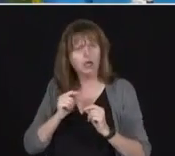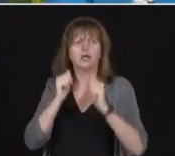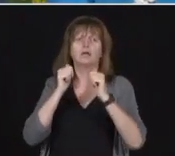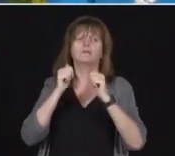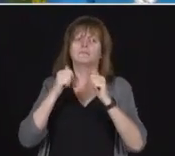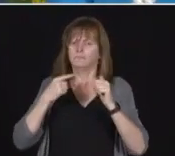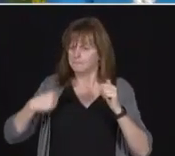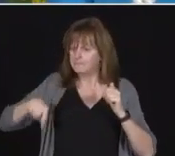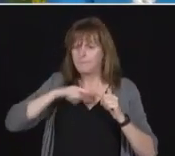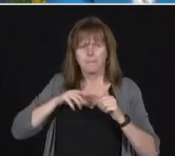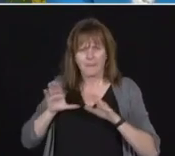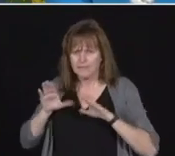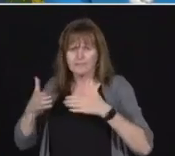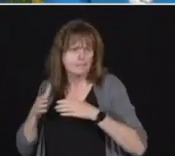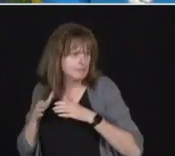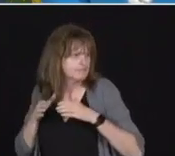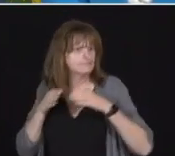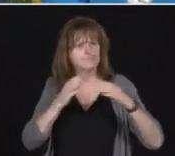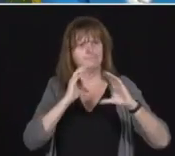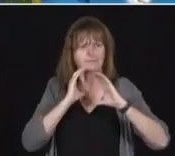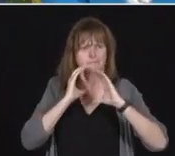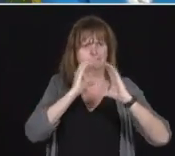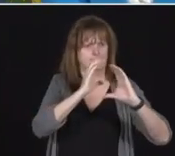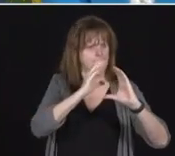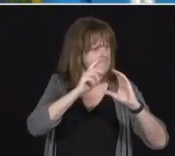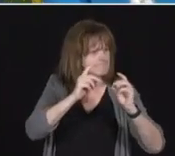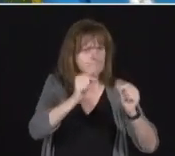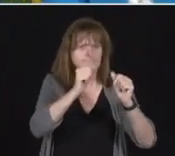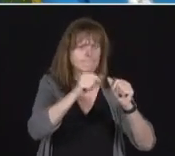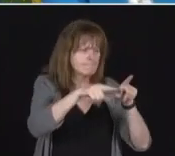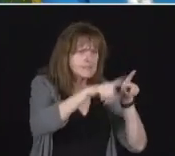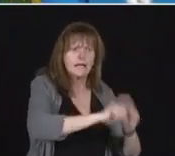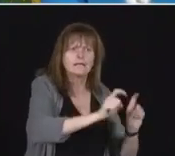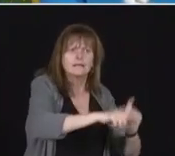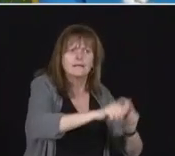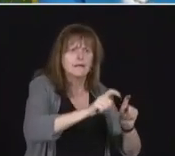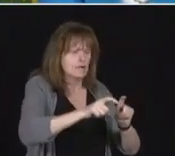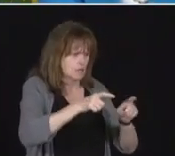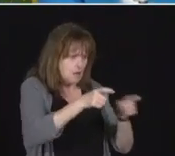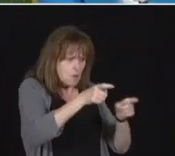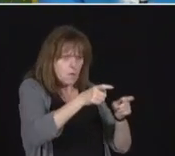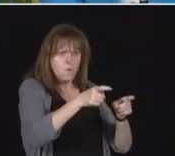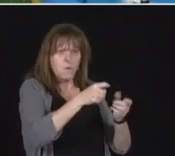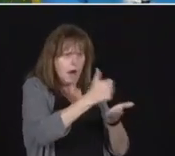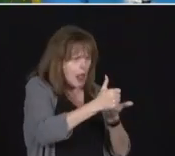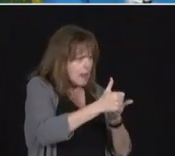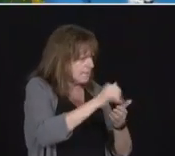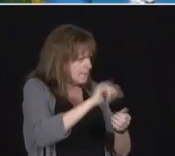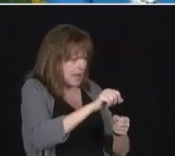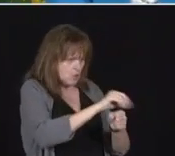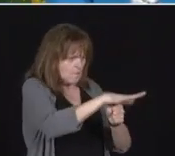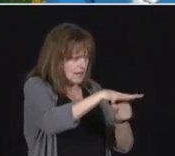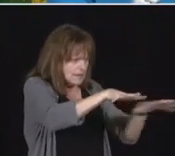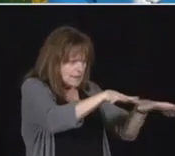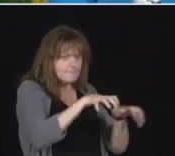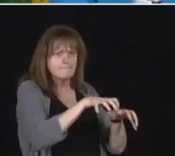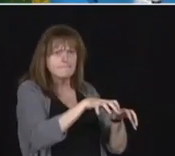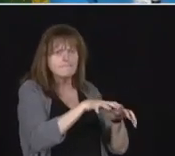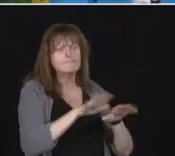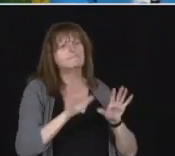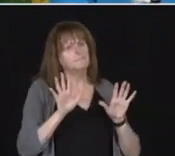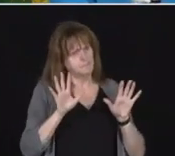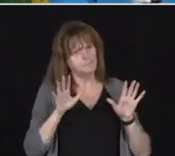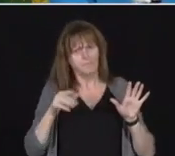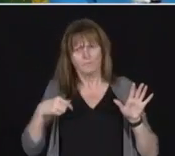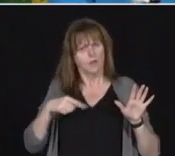pop-up teams to be able to deal with some of those hot spots. We are looking at a variety of areas around the province